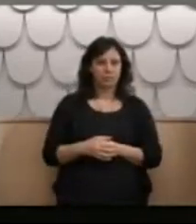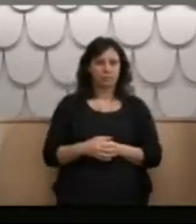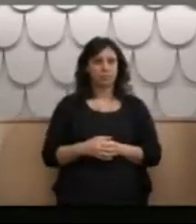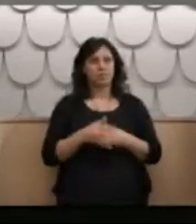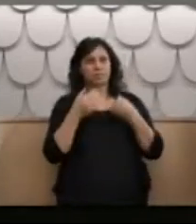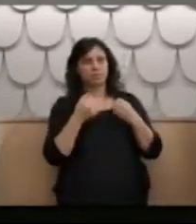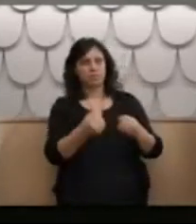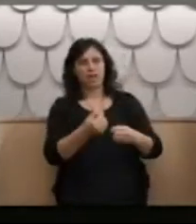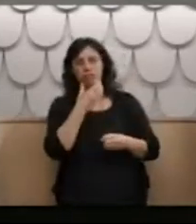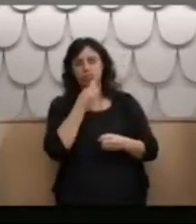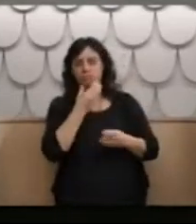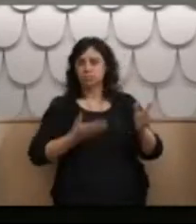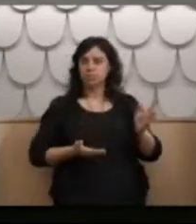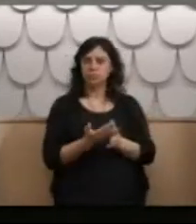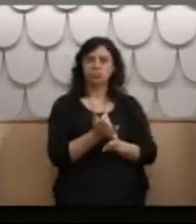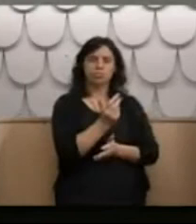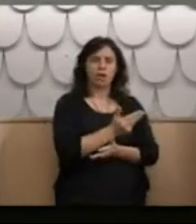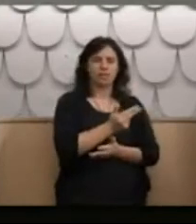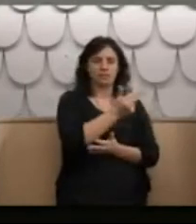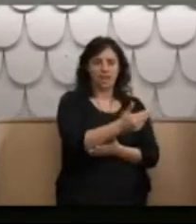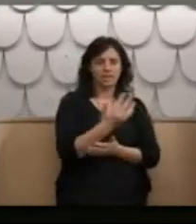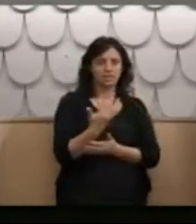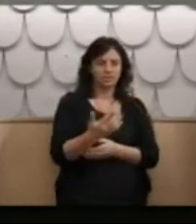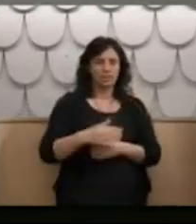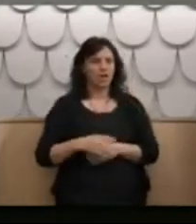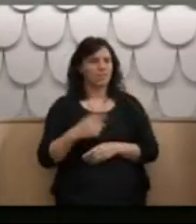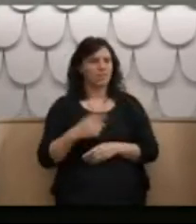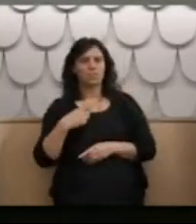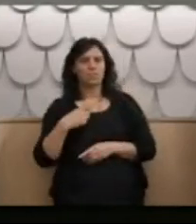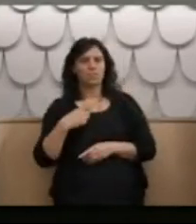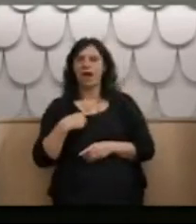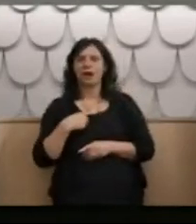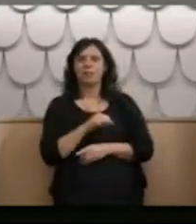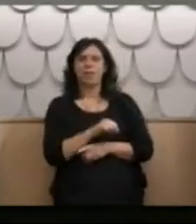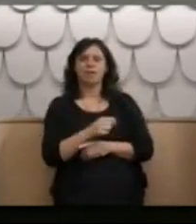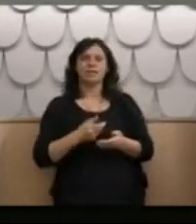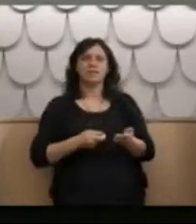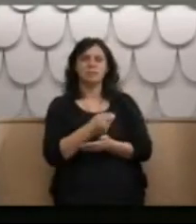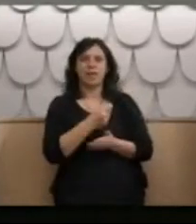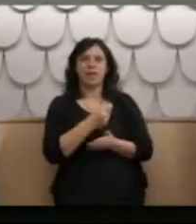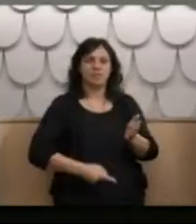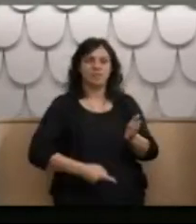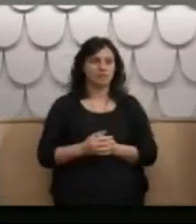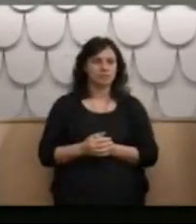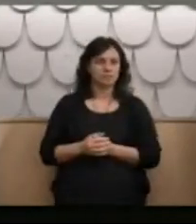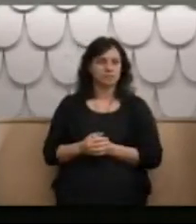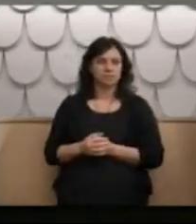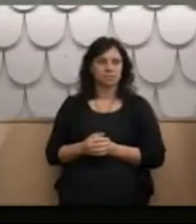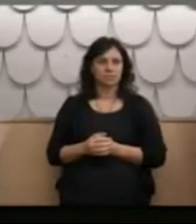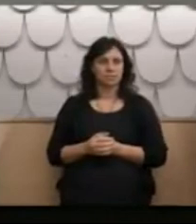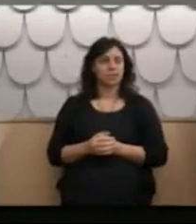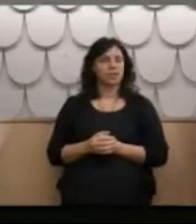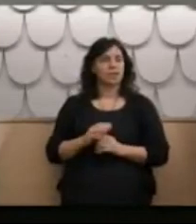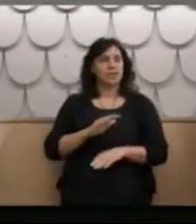While in Omaru, in 1986, I met my wife. She has been in state